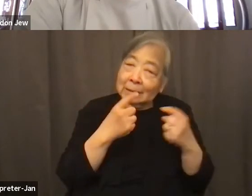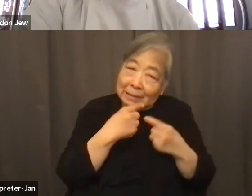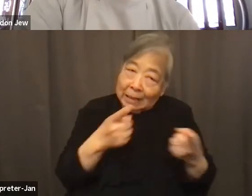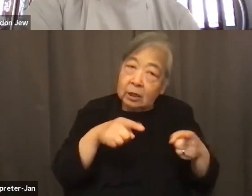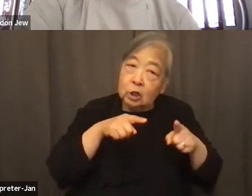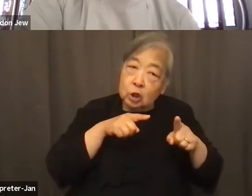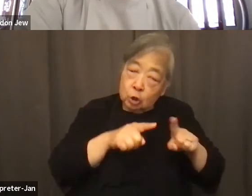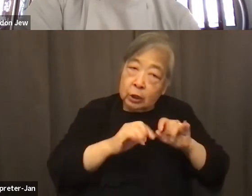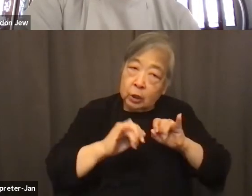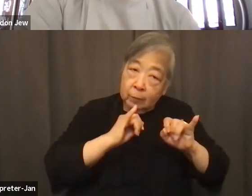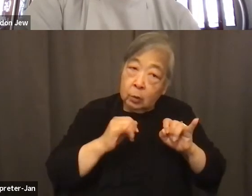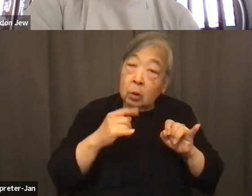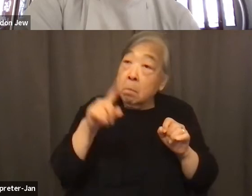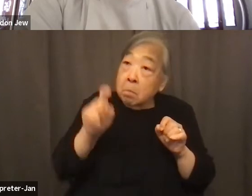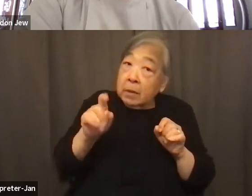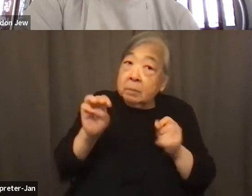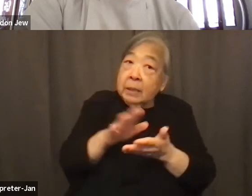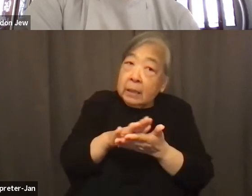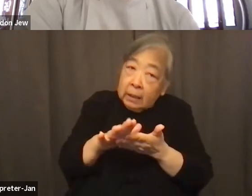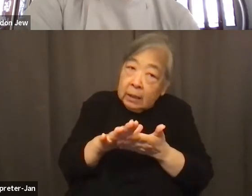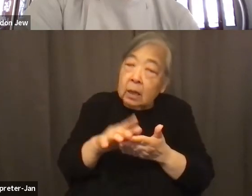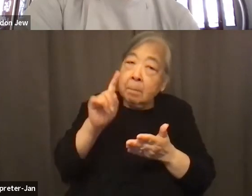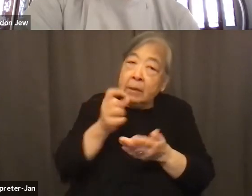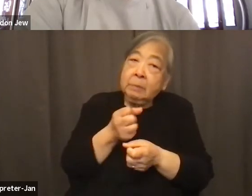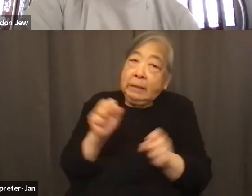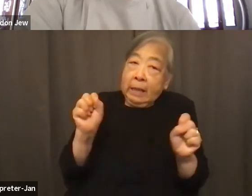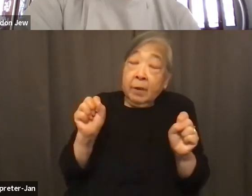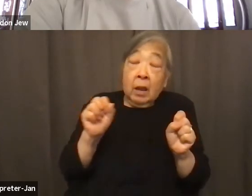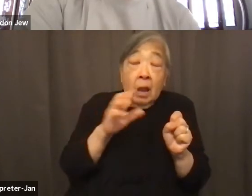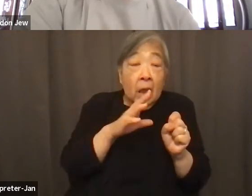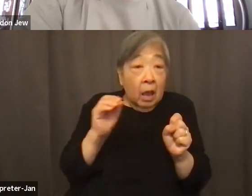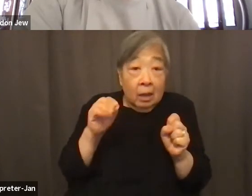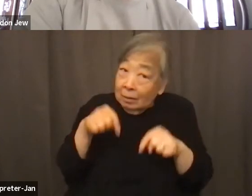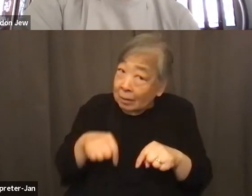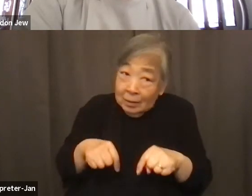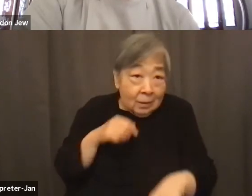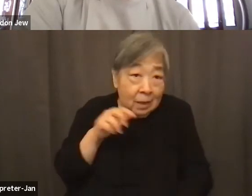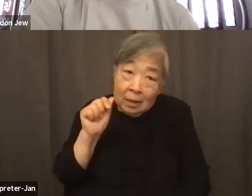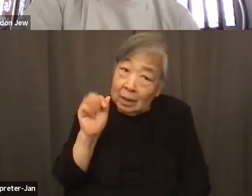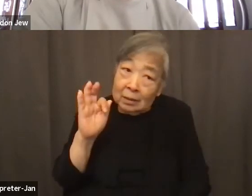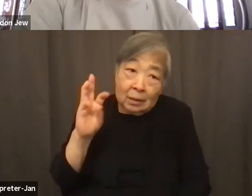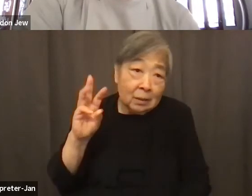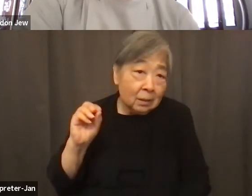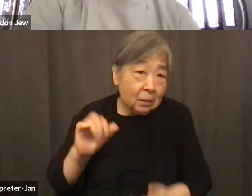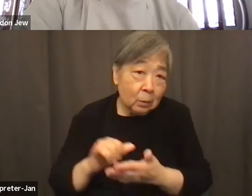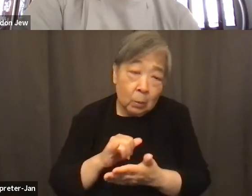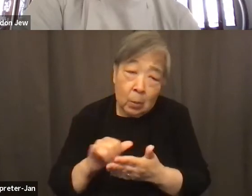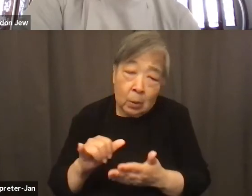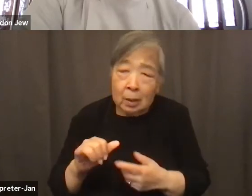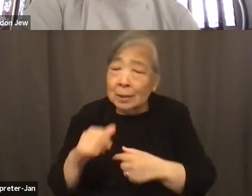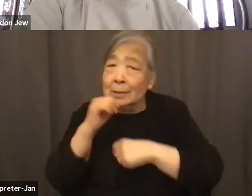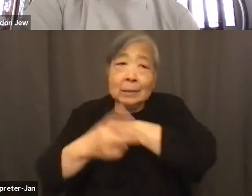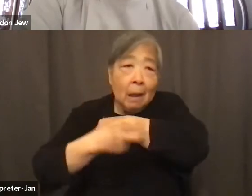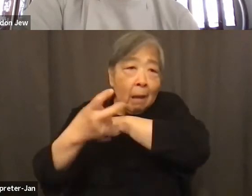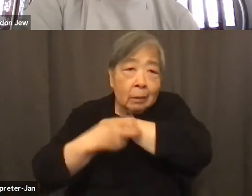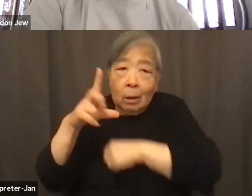Clean and safe. You got to assure this is not the 1960 New York. This is not looting. This is not